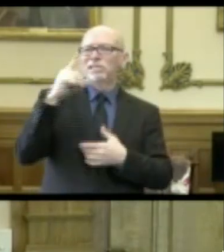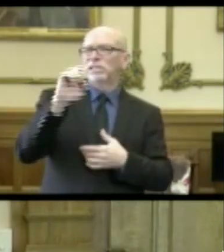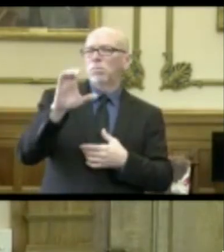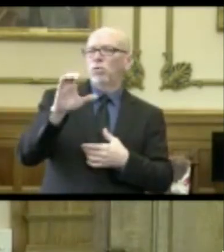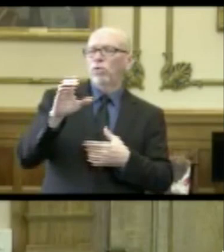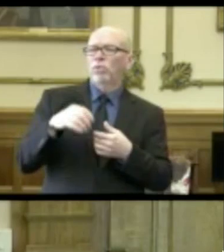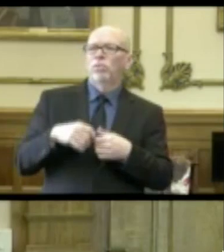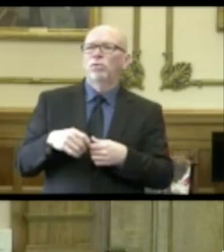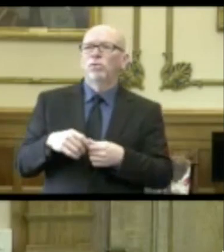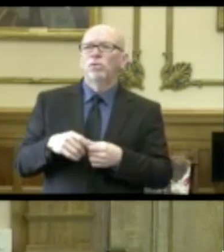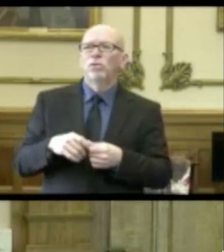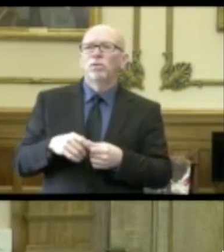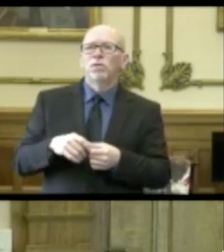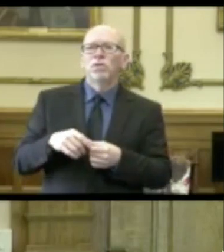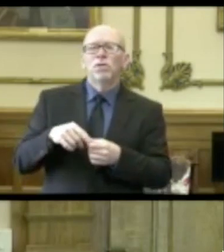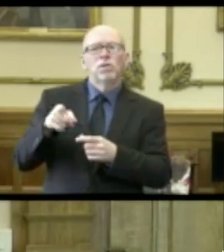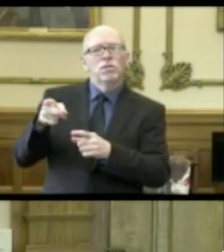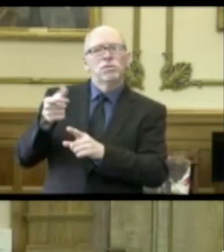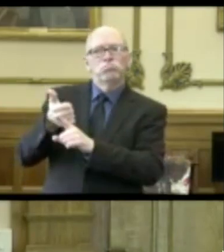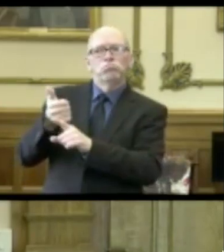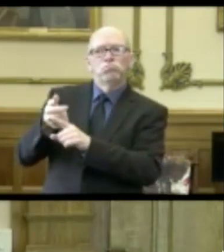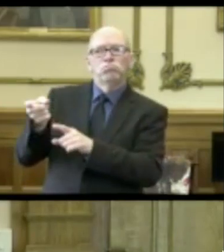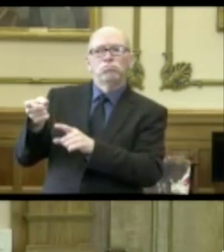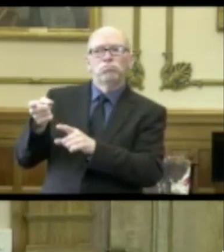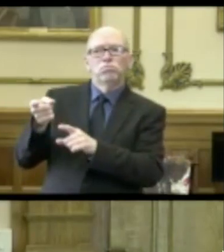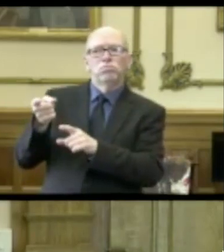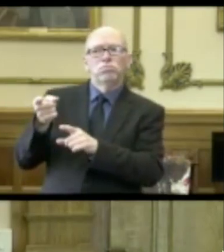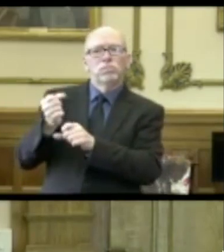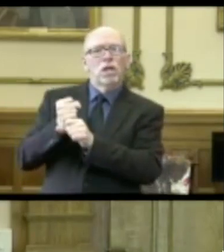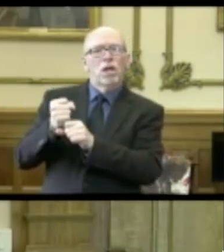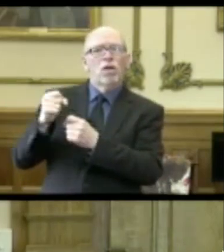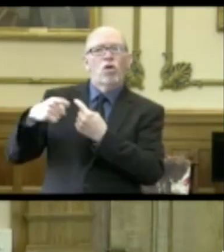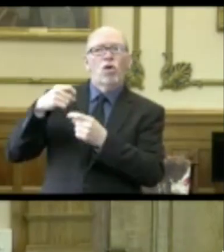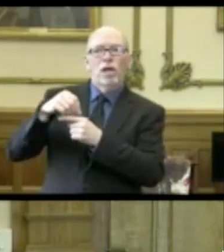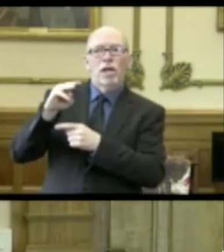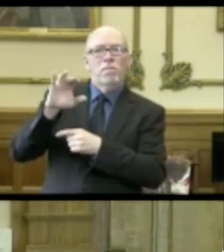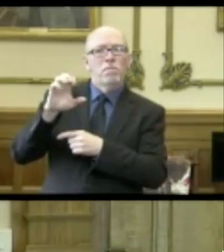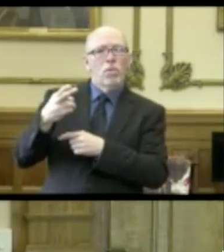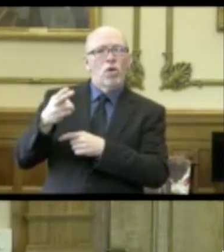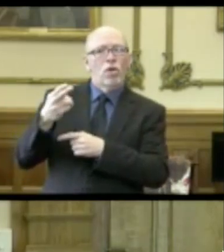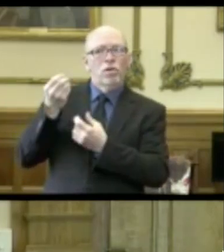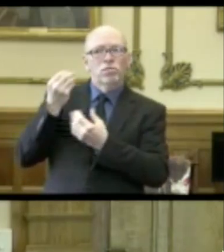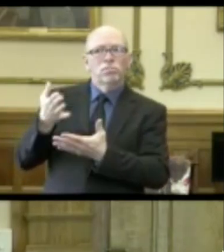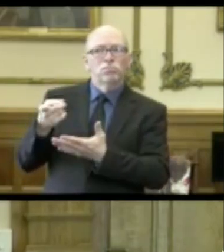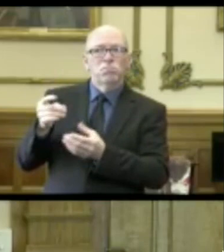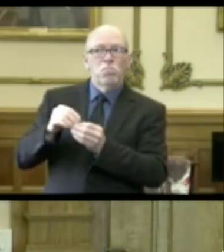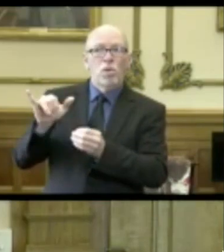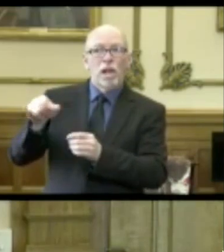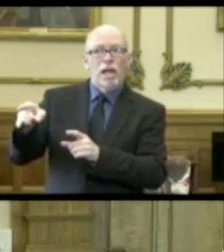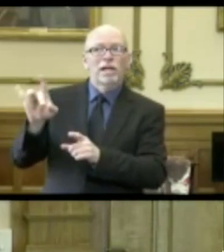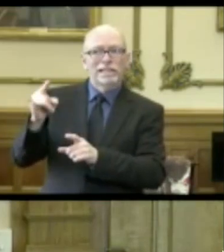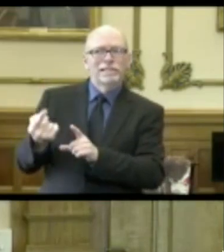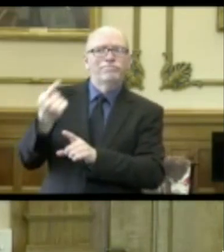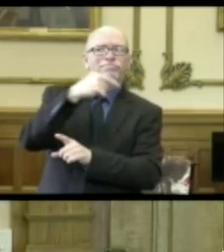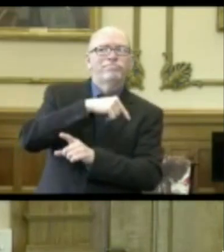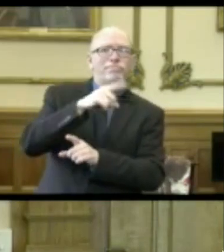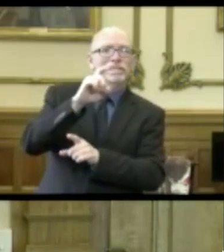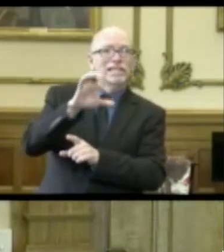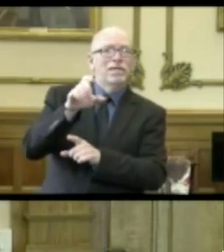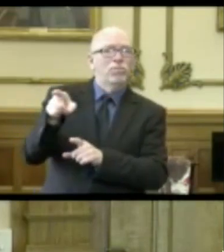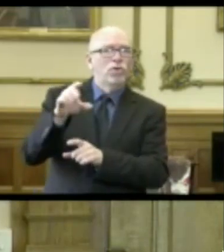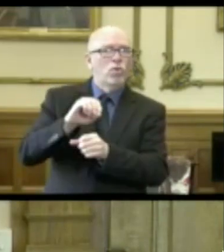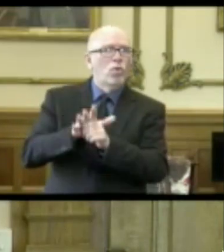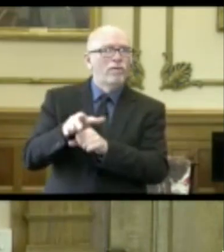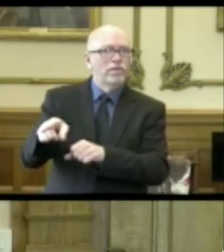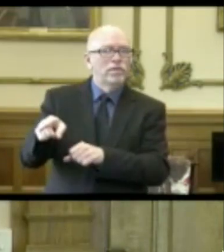United States, and he had gotten a call in March that it was likely that he had COVID back when he was in the hospital in December.